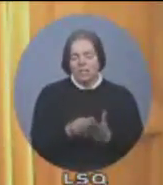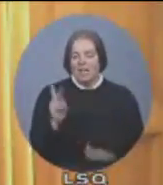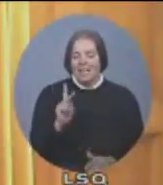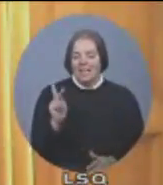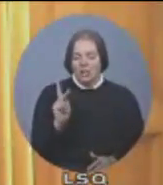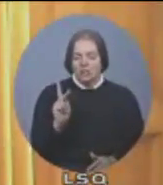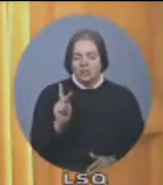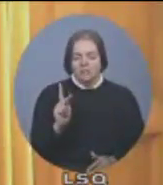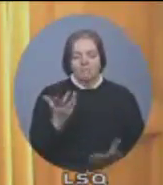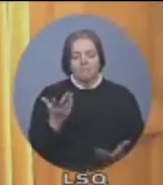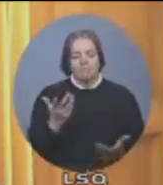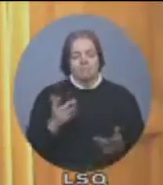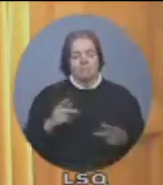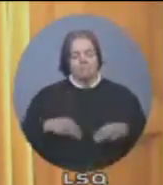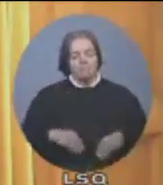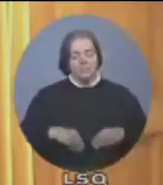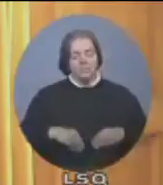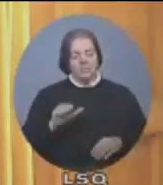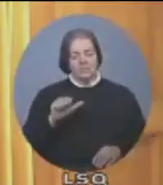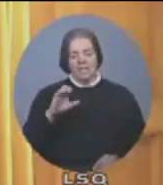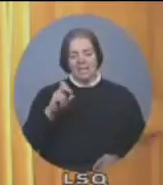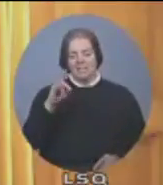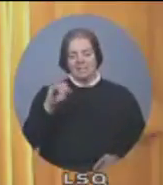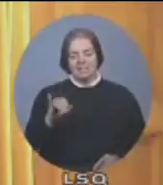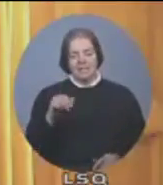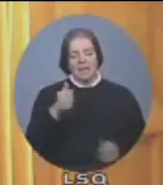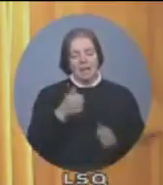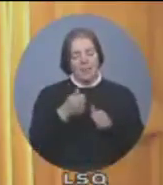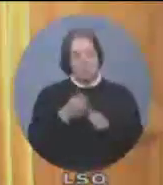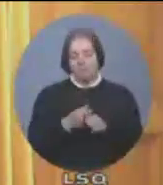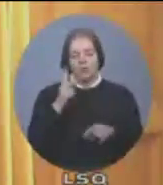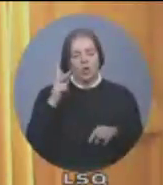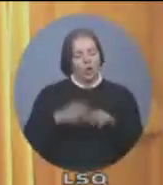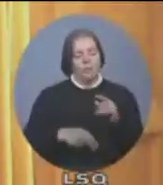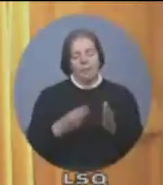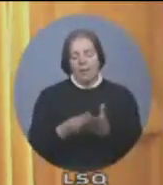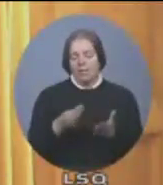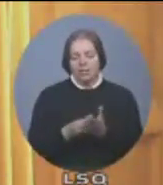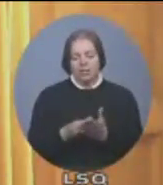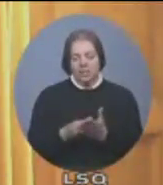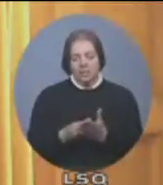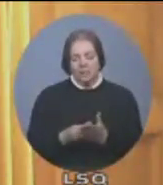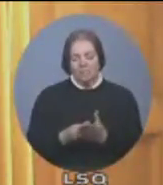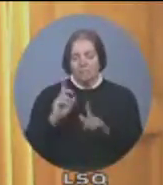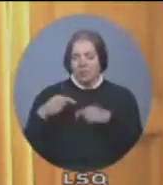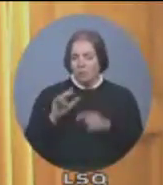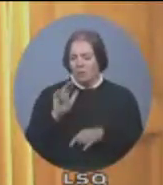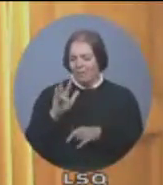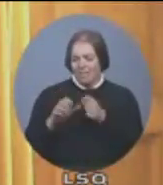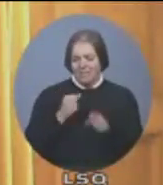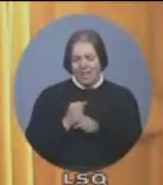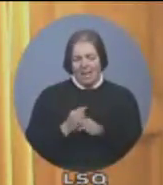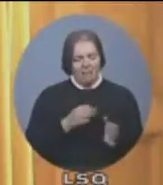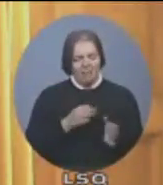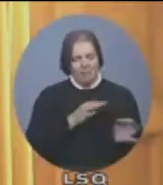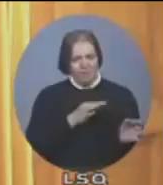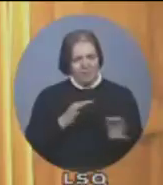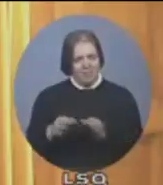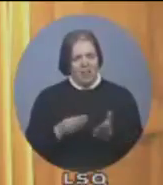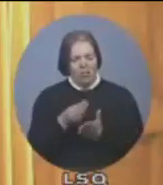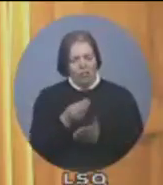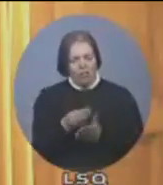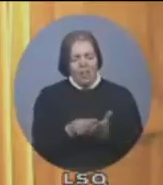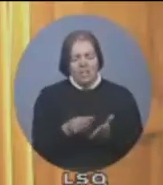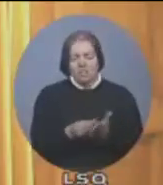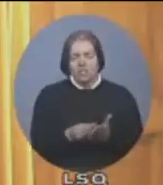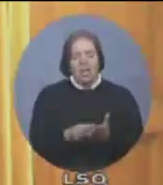by suddenly penning in the word, not, before the recommended word, approve, on the report. What really prompted the Minister to add the word,